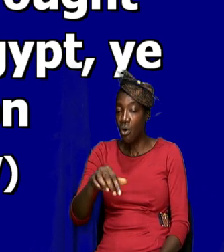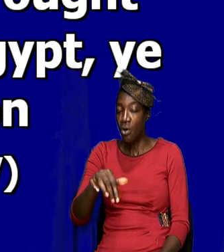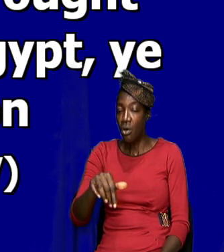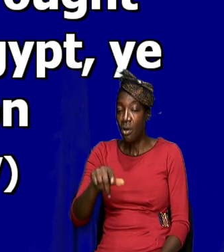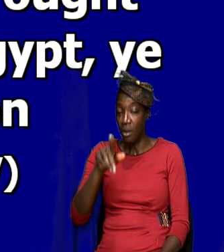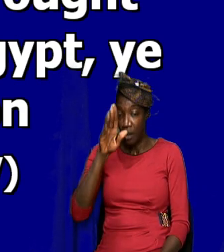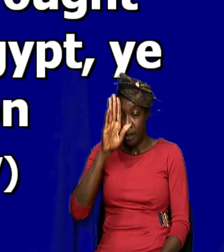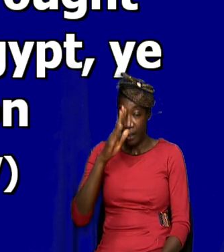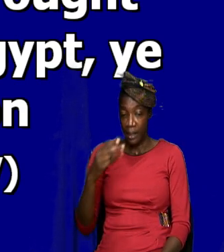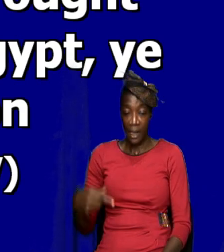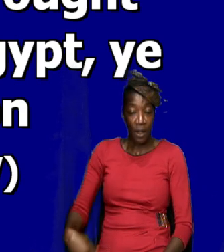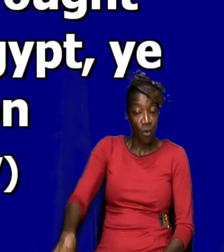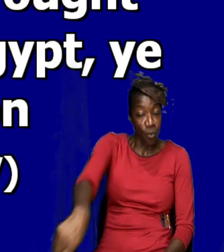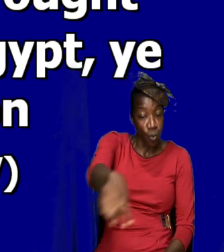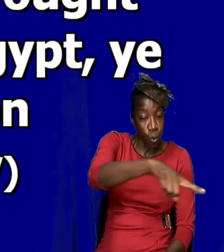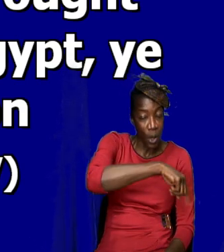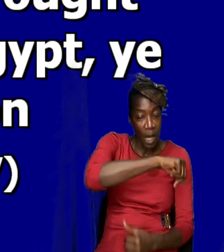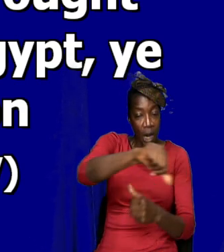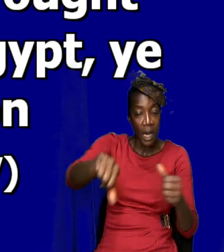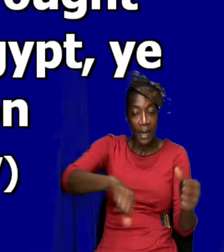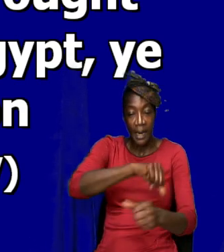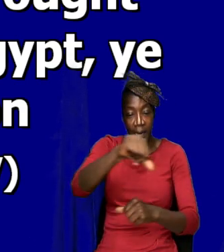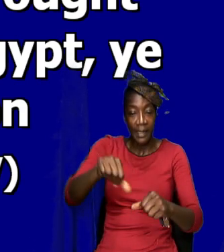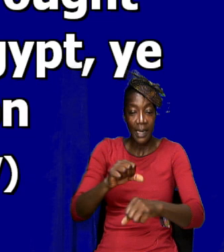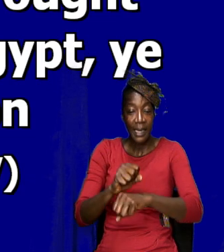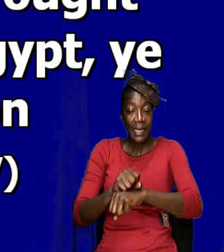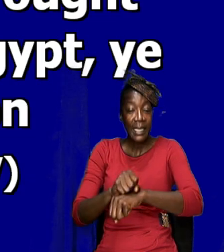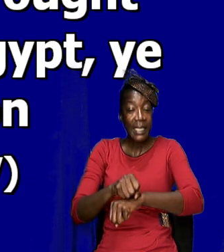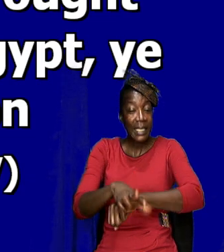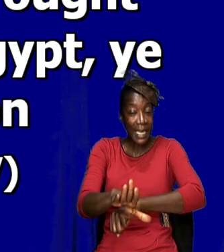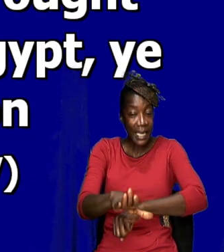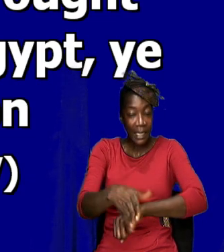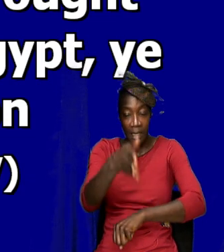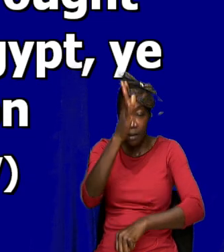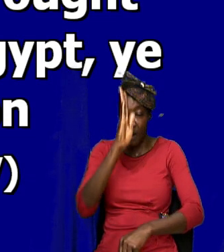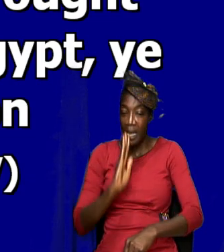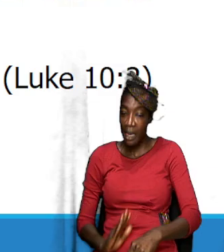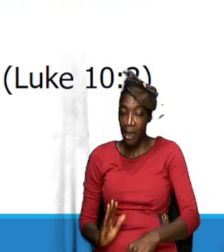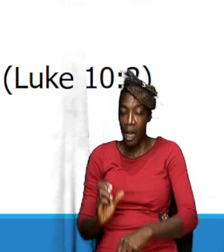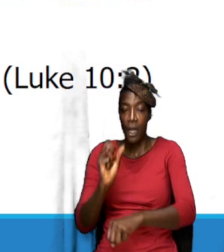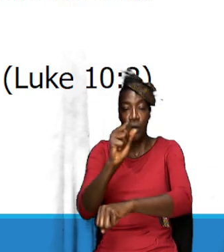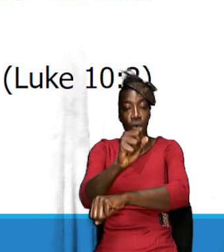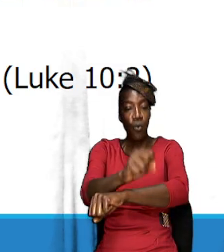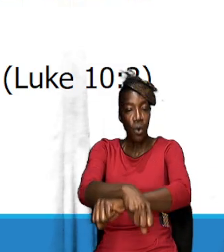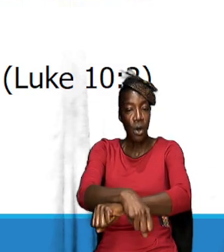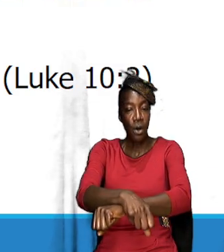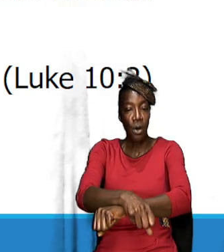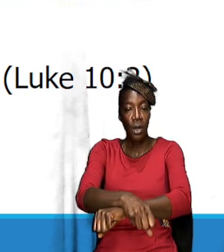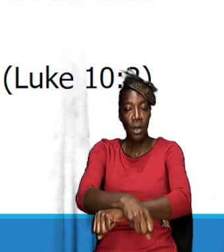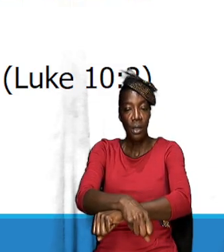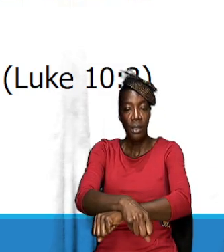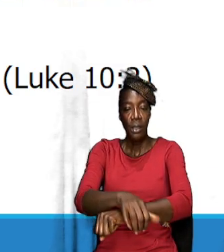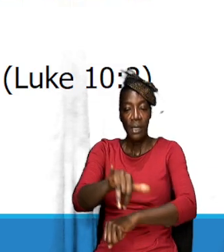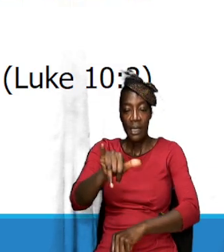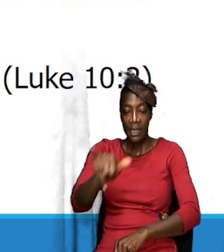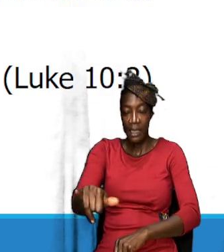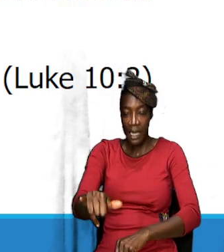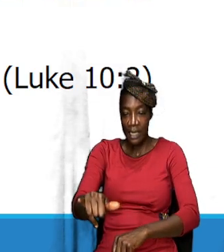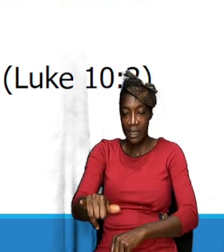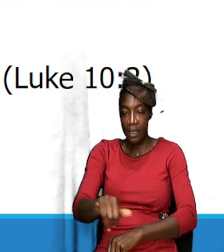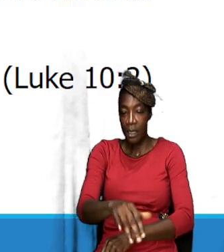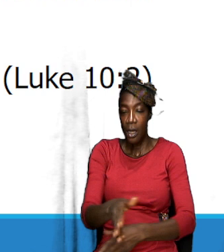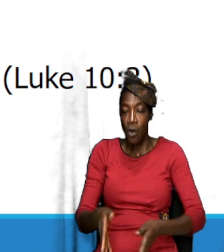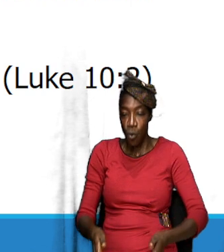anointed and that we are sent by God to operate in that space.